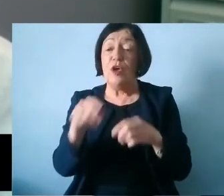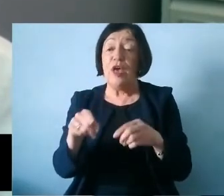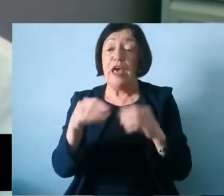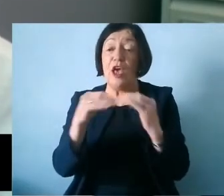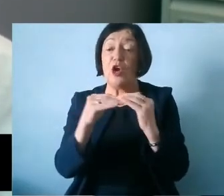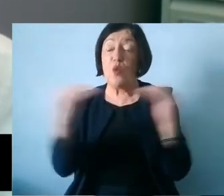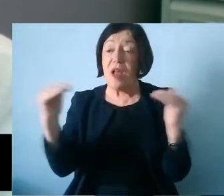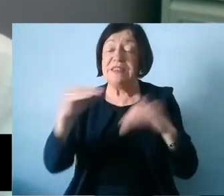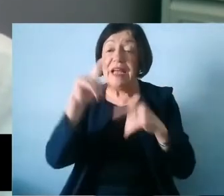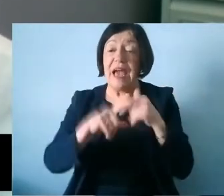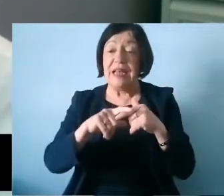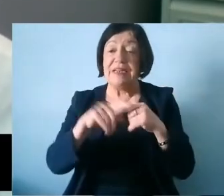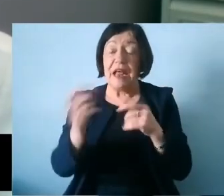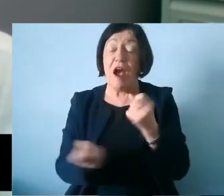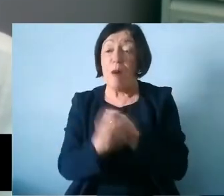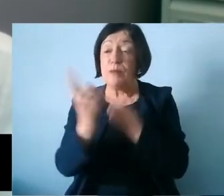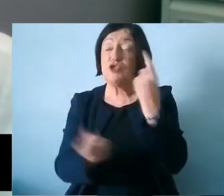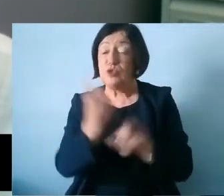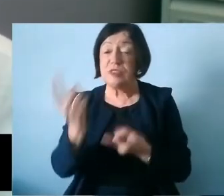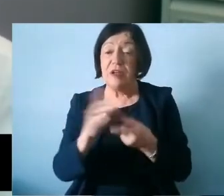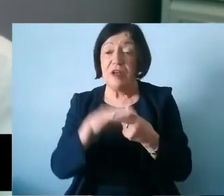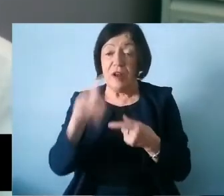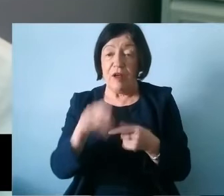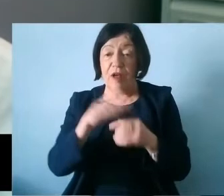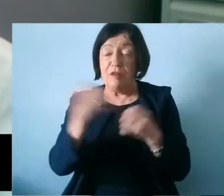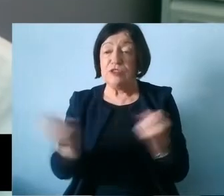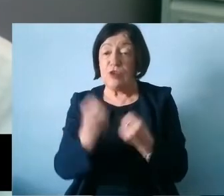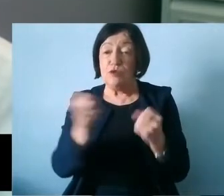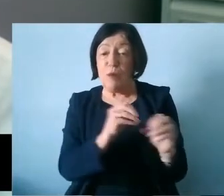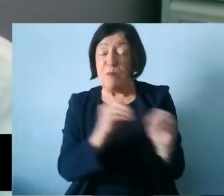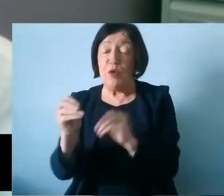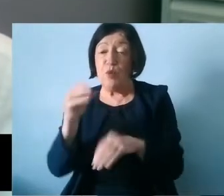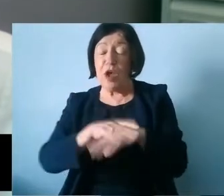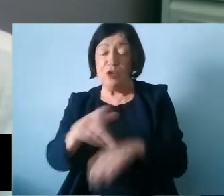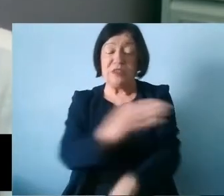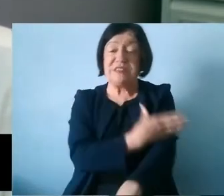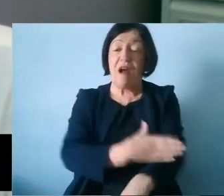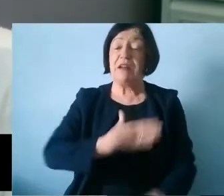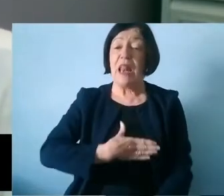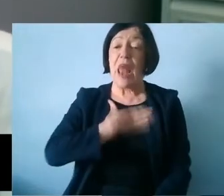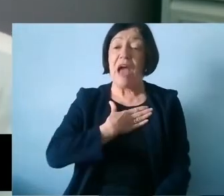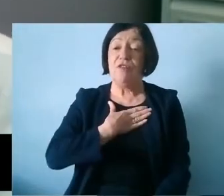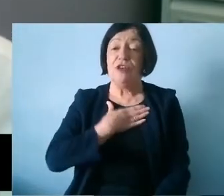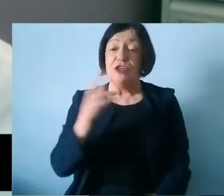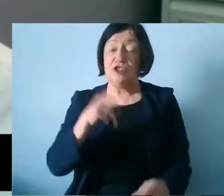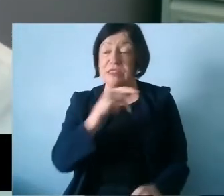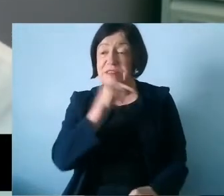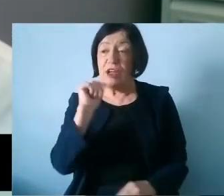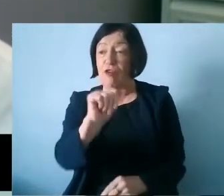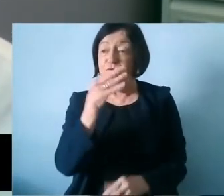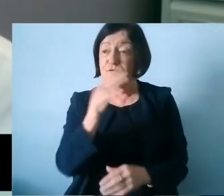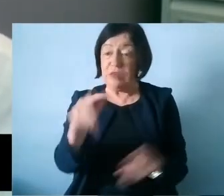opportunity. I believe in the principles of social mobility, that where you start in life shouldn't determine your future,